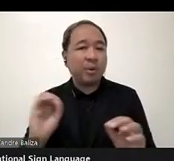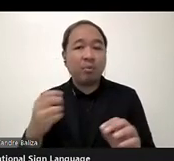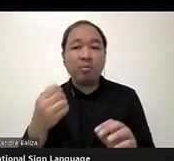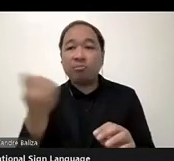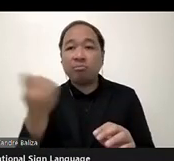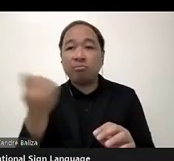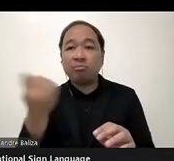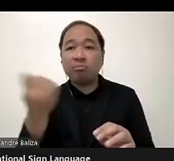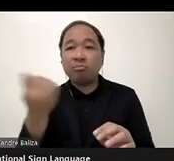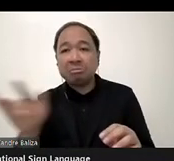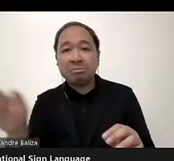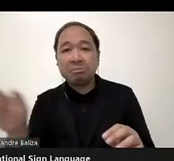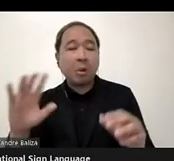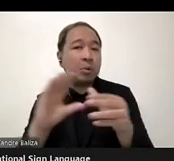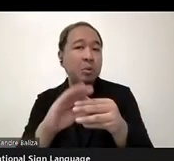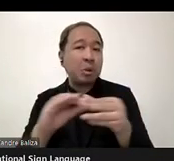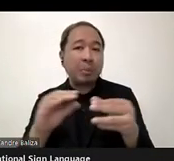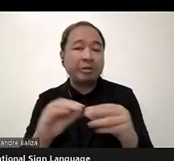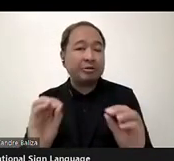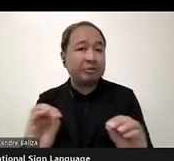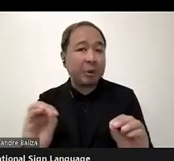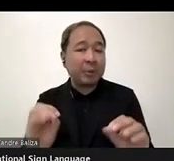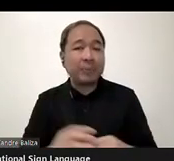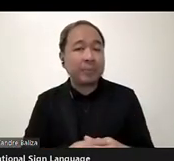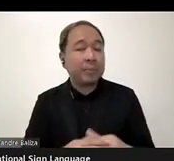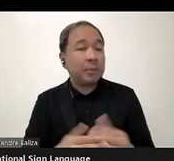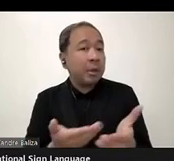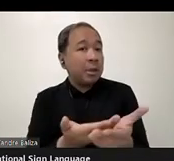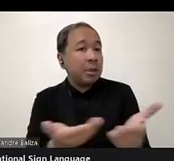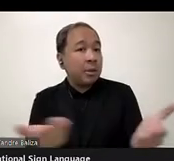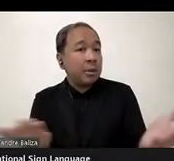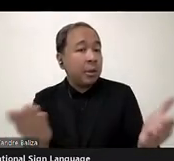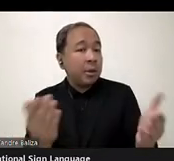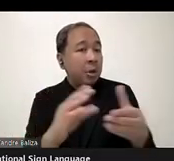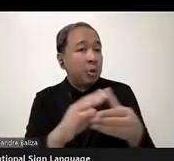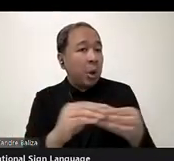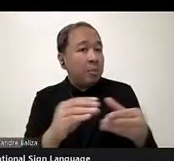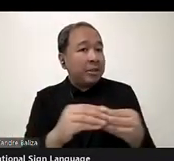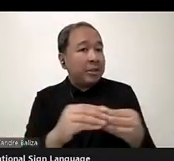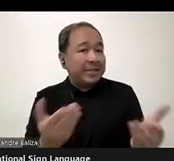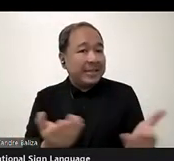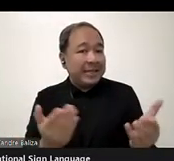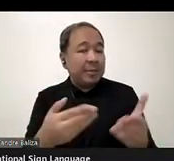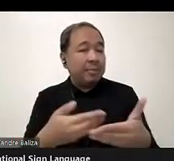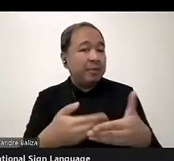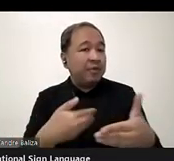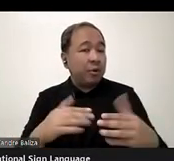No other comments. Okay. So any other comments from the hall before I go to my closing remarks?